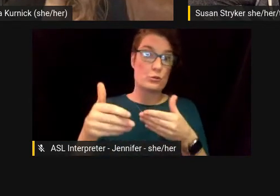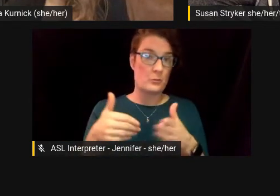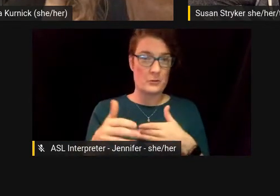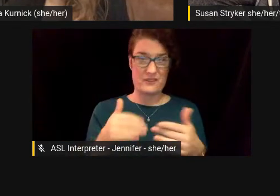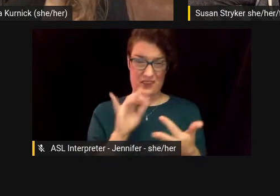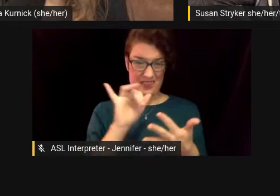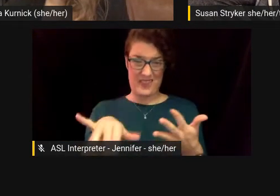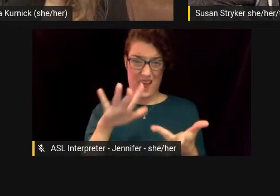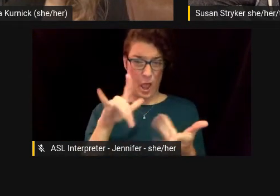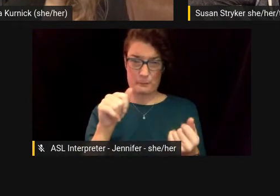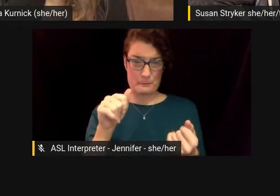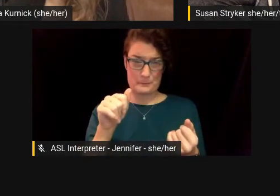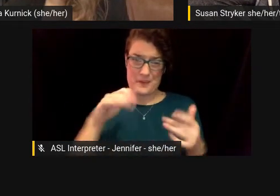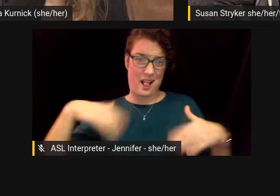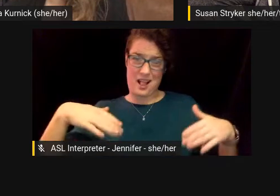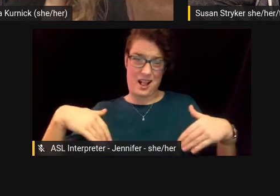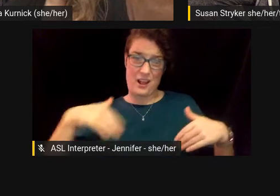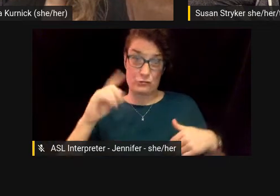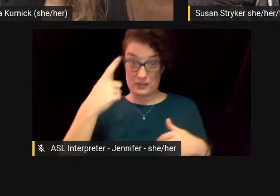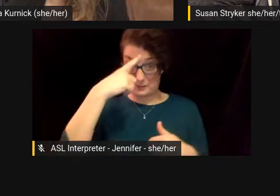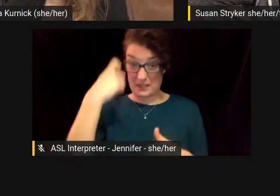evaporated because we're on television.